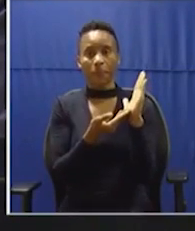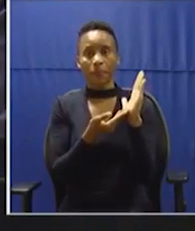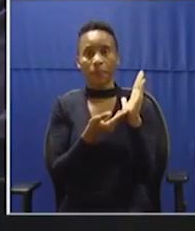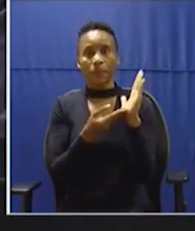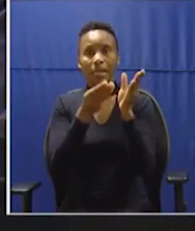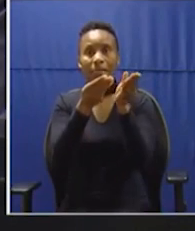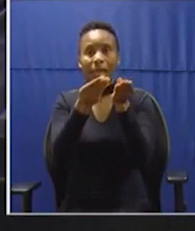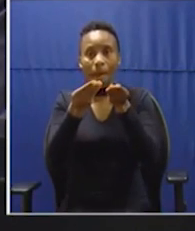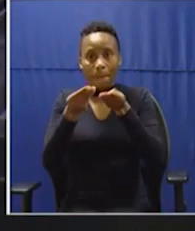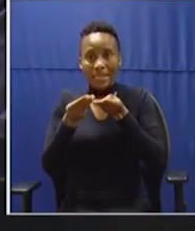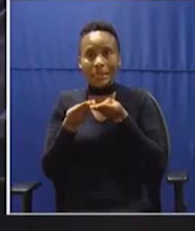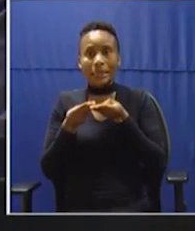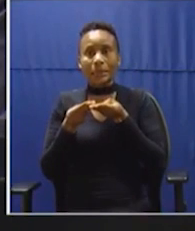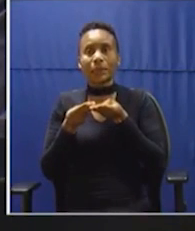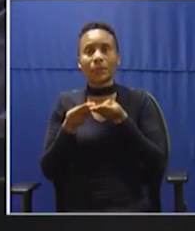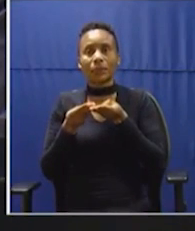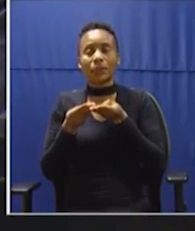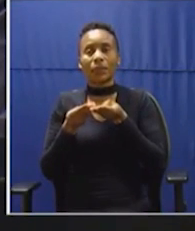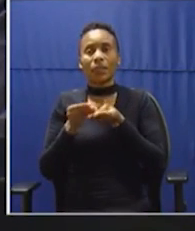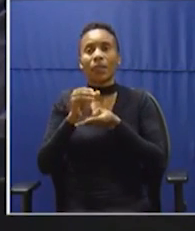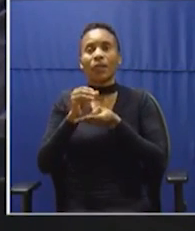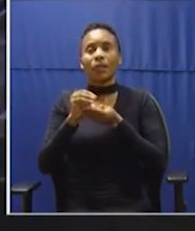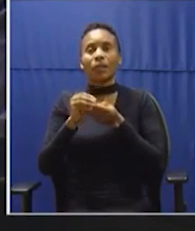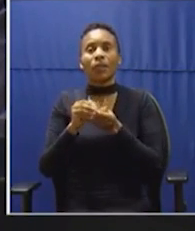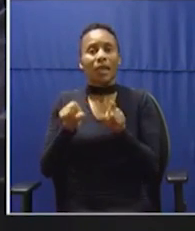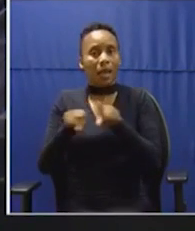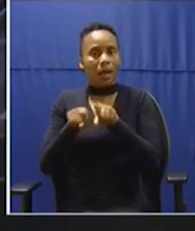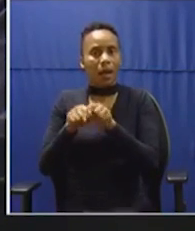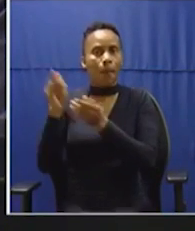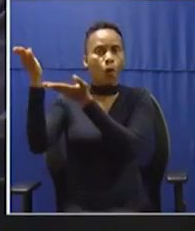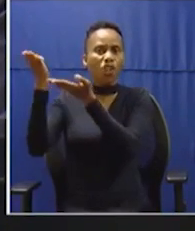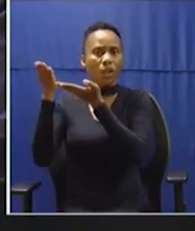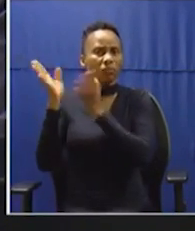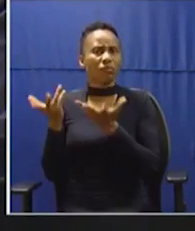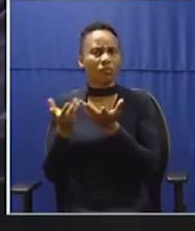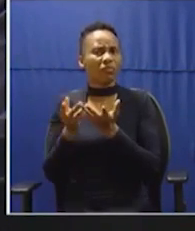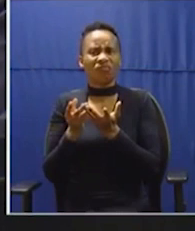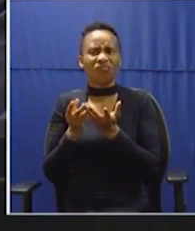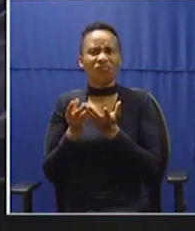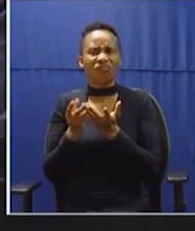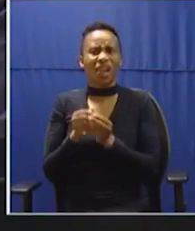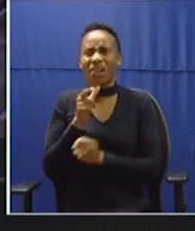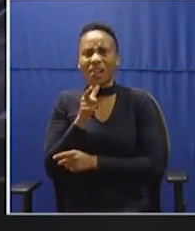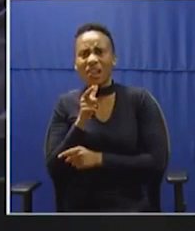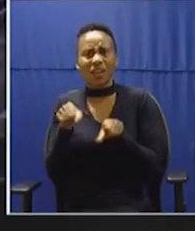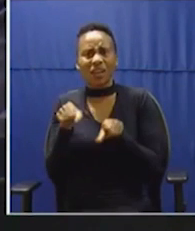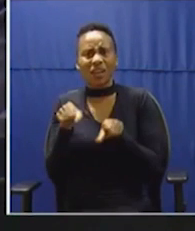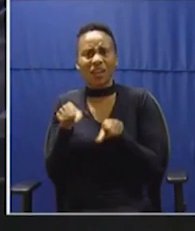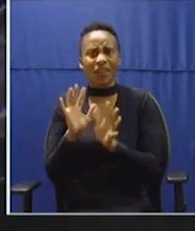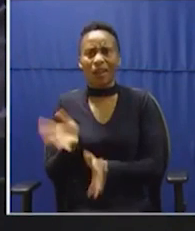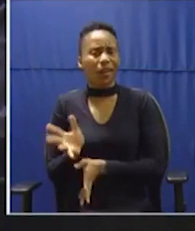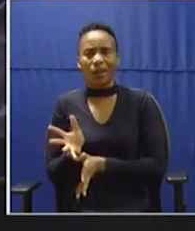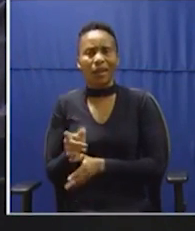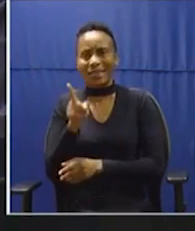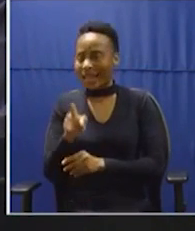must submit it to the Speaker in the form of a substantive motion. You cannot just make an allegation like that, and